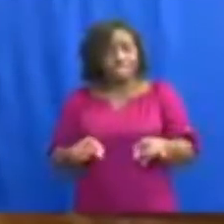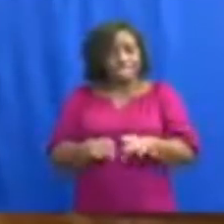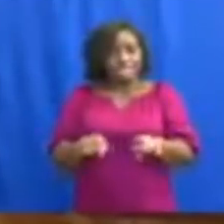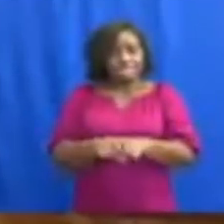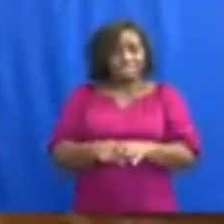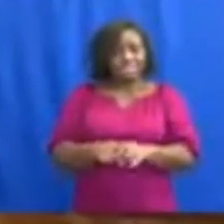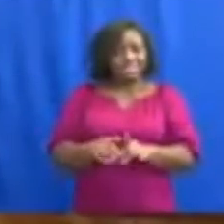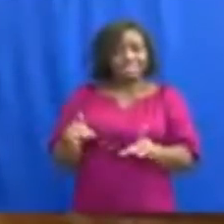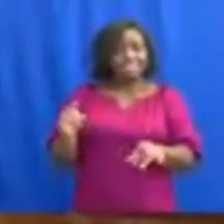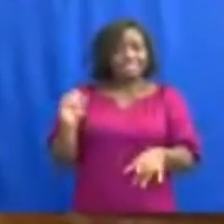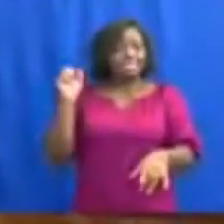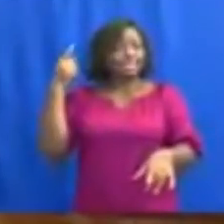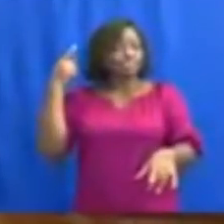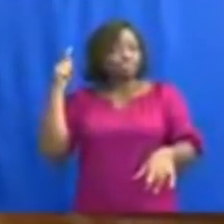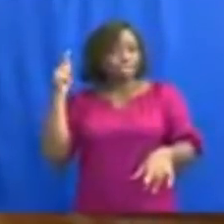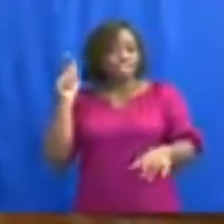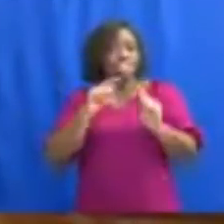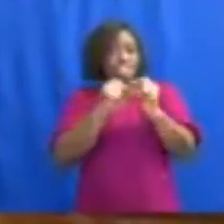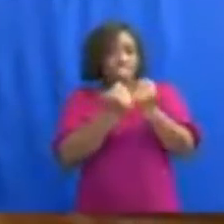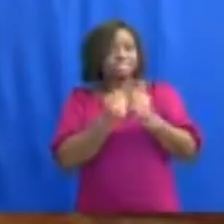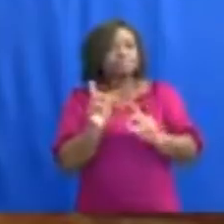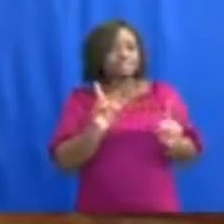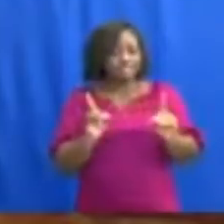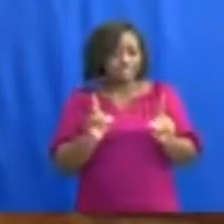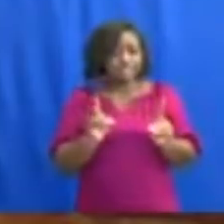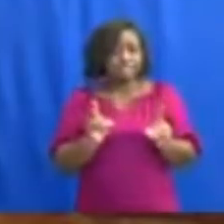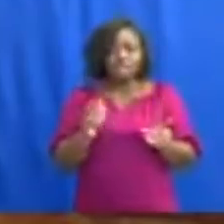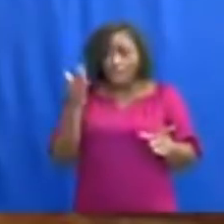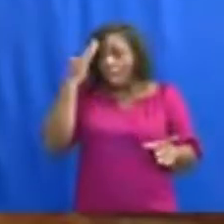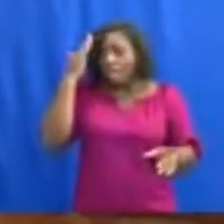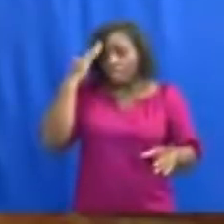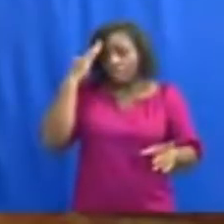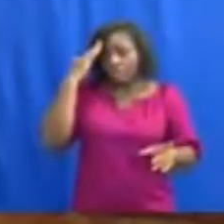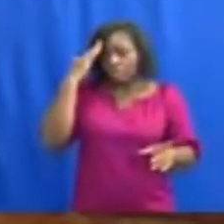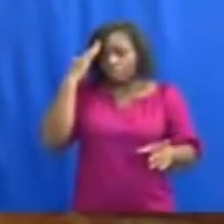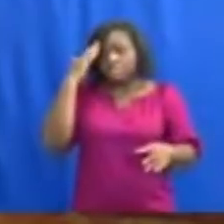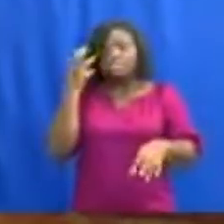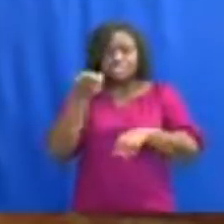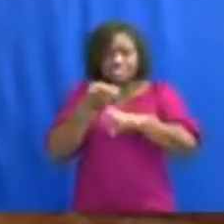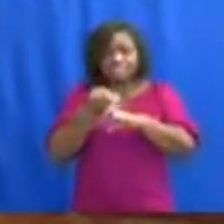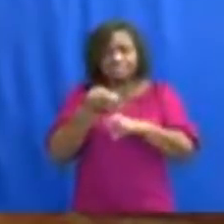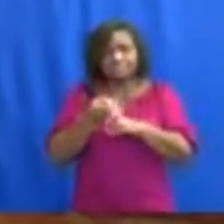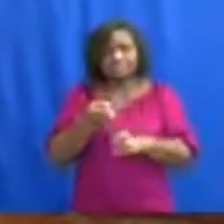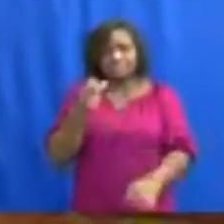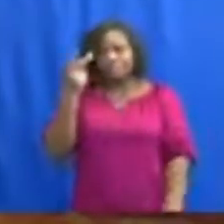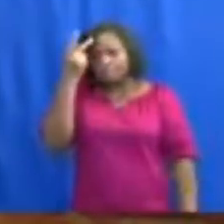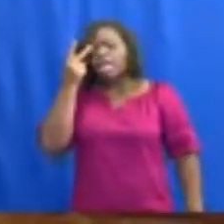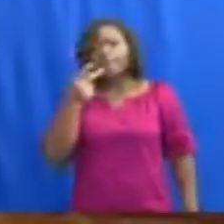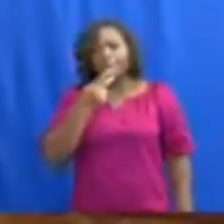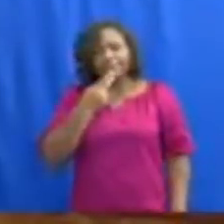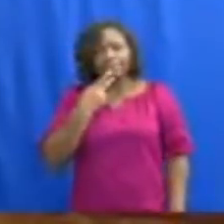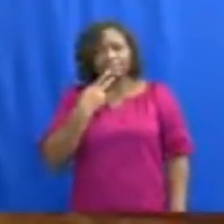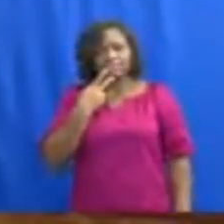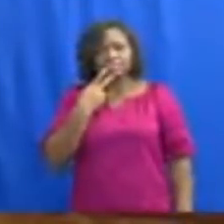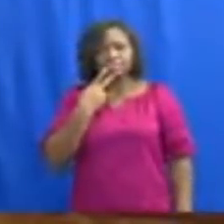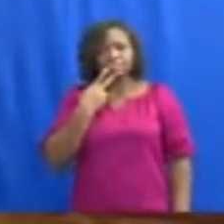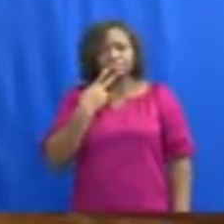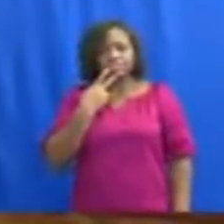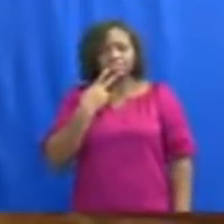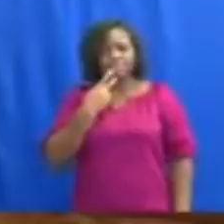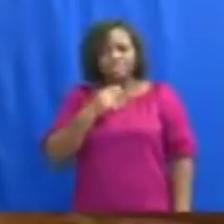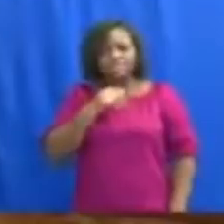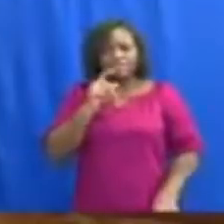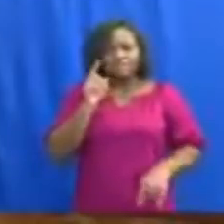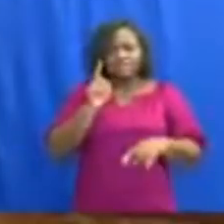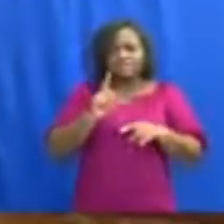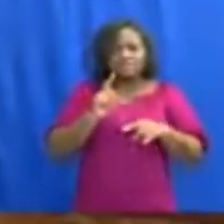Track bile ife e. Mile ake i bawa kan hafo loe ake ame nyen